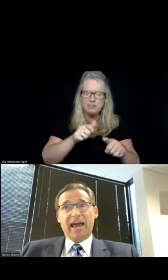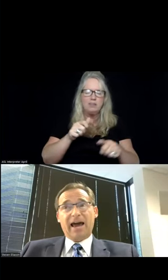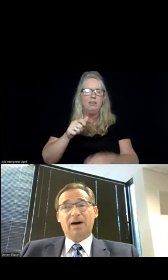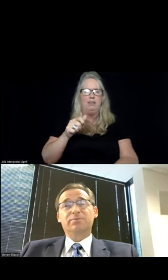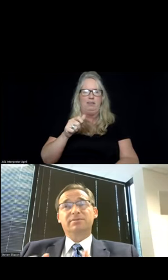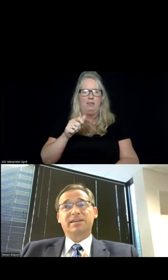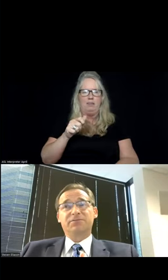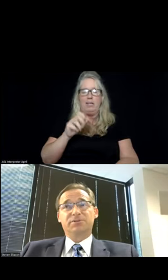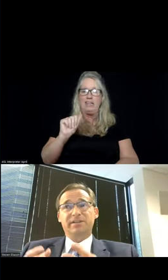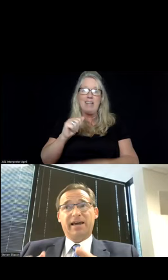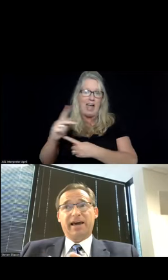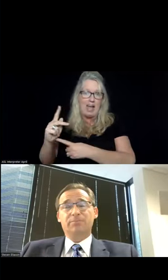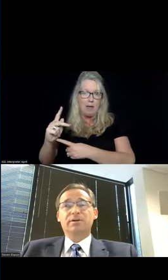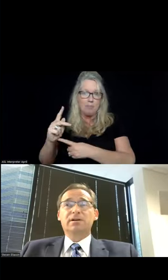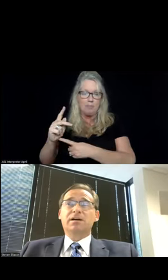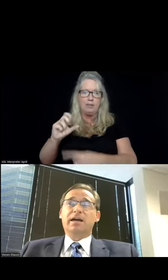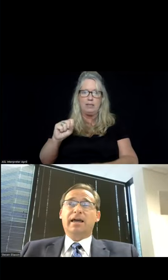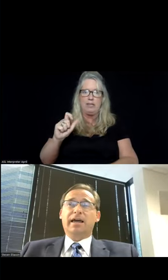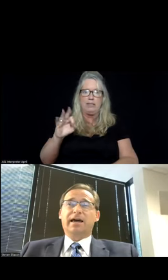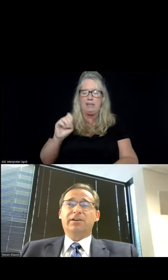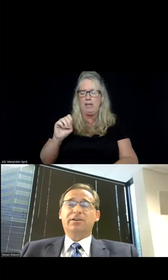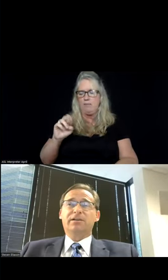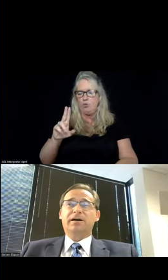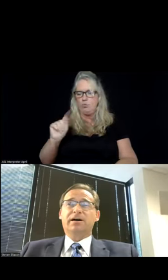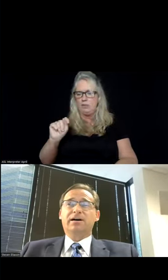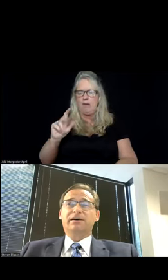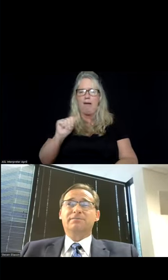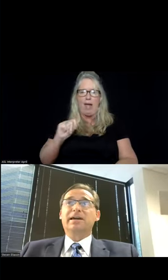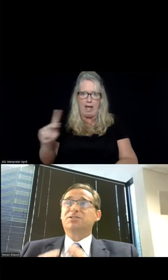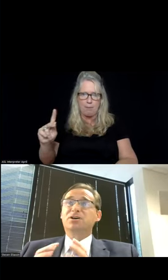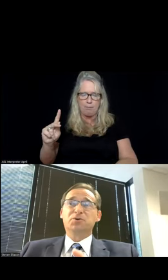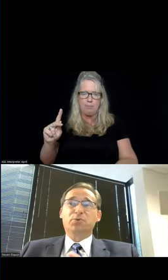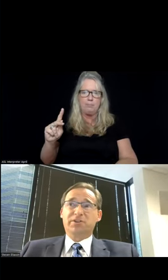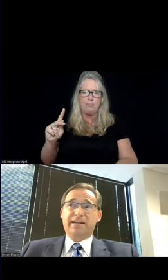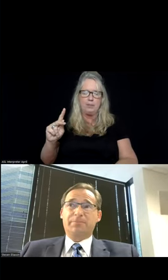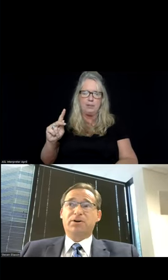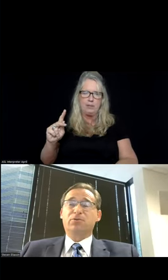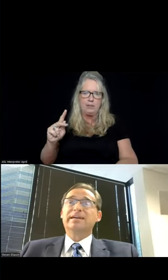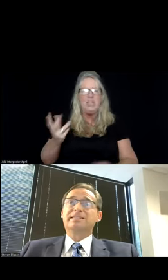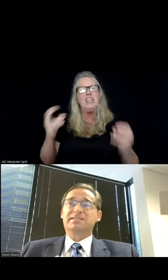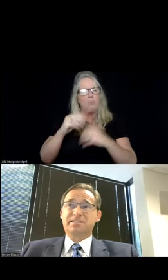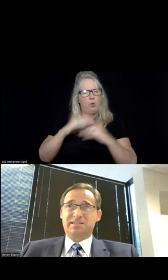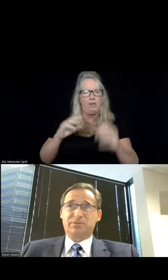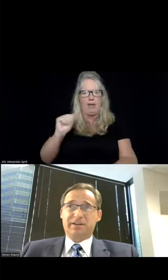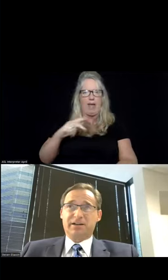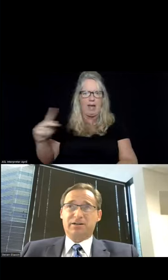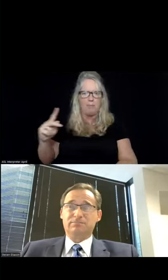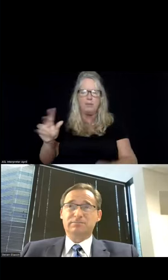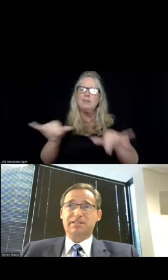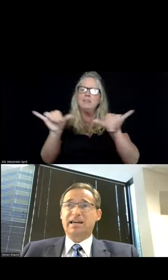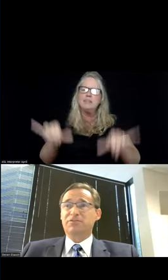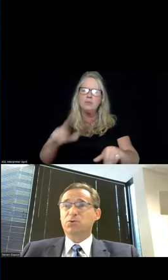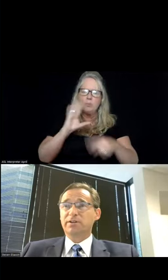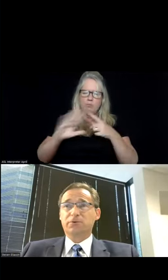it's an app, Safe UT app, and it's so much more than an app, though. It's a system of care.